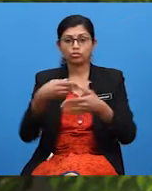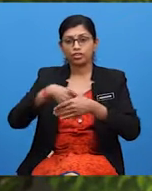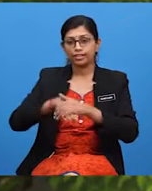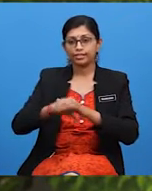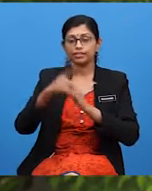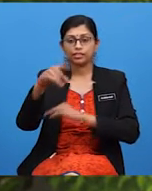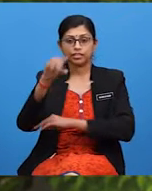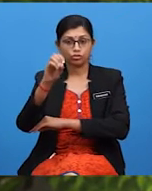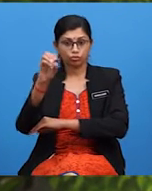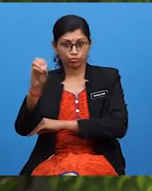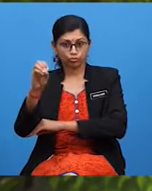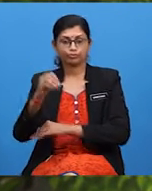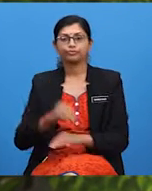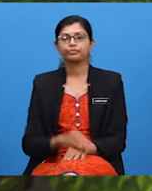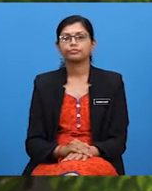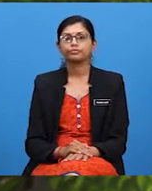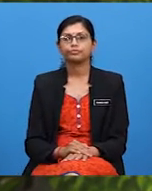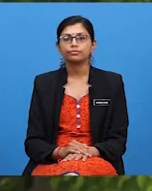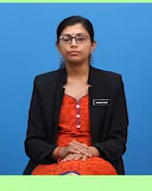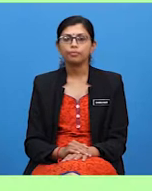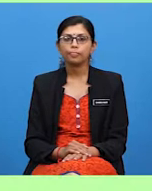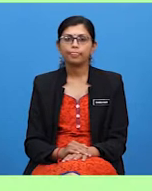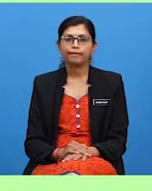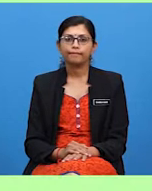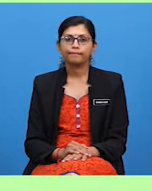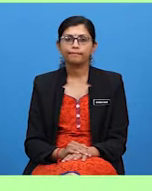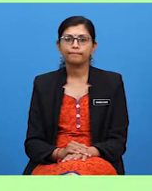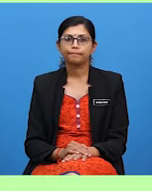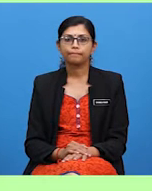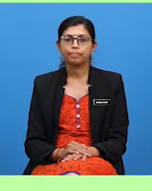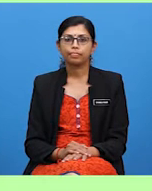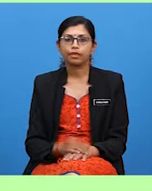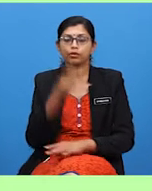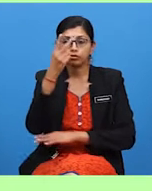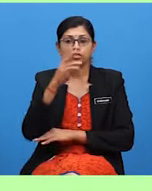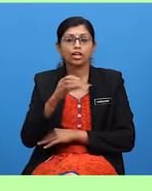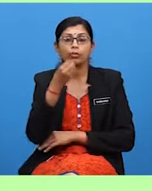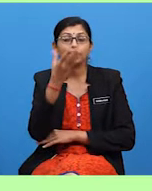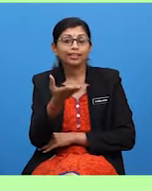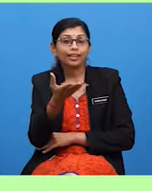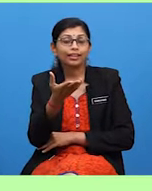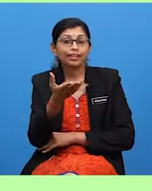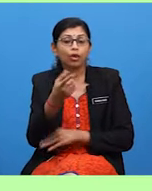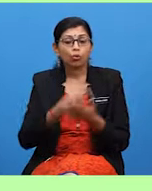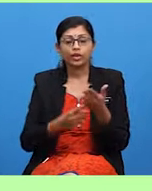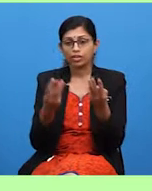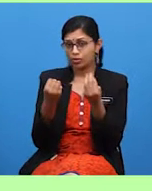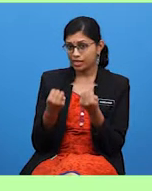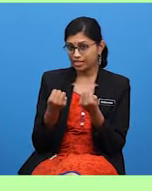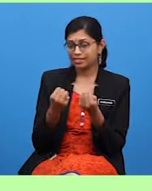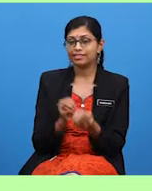activities at the zoo. Do you notice how he expressed his